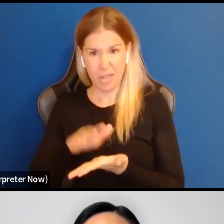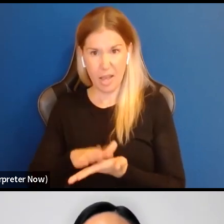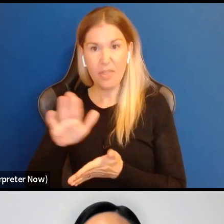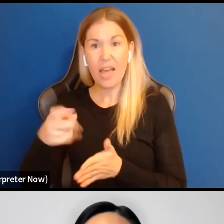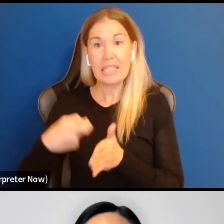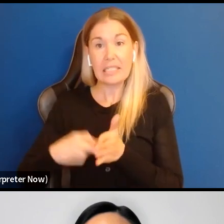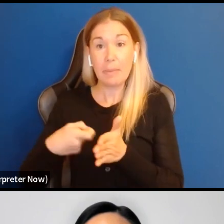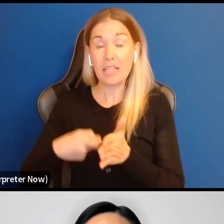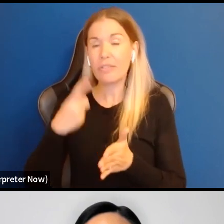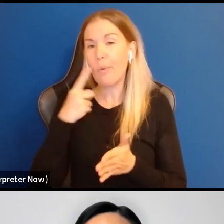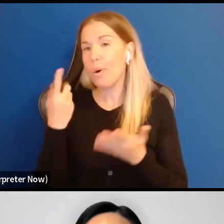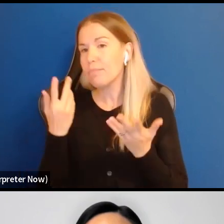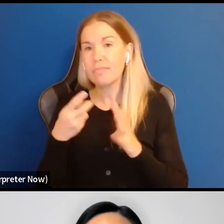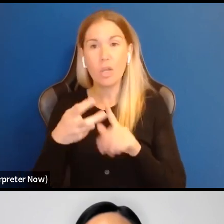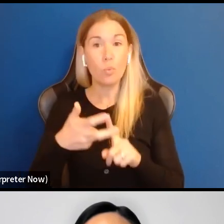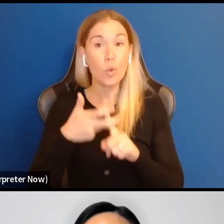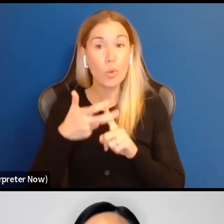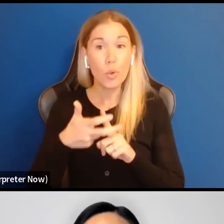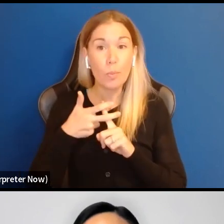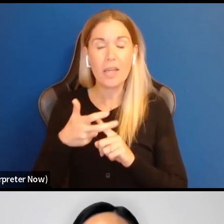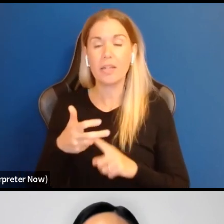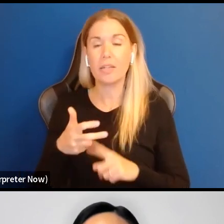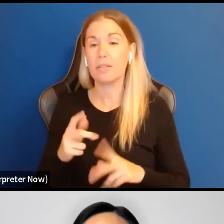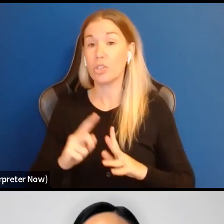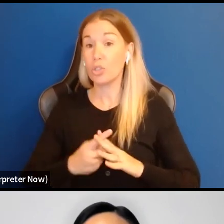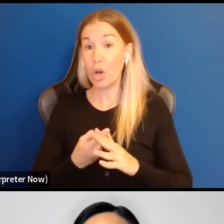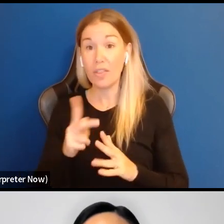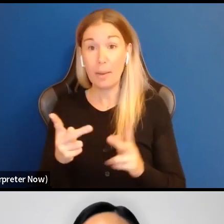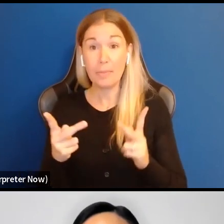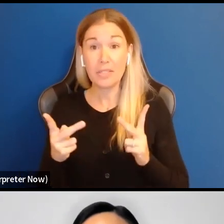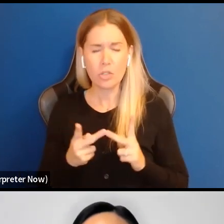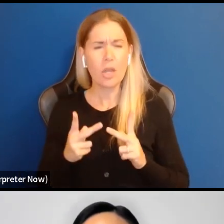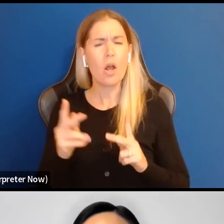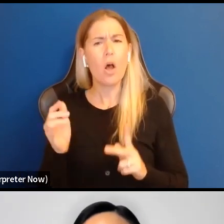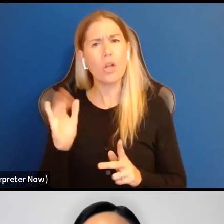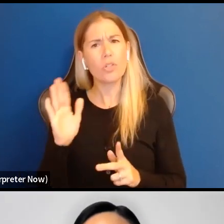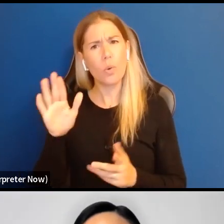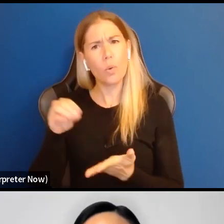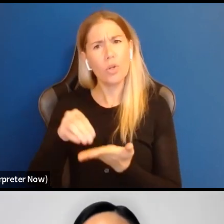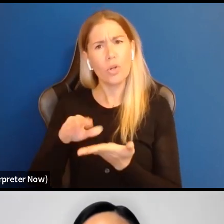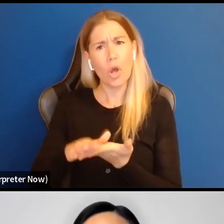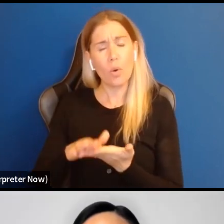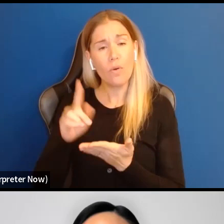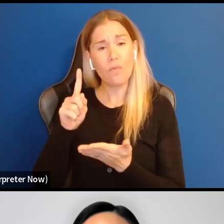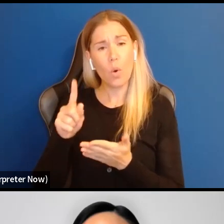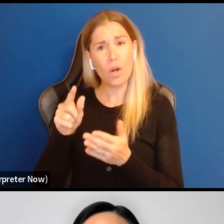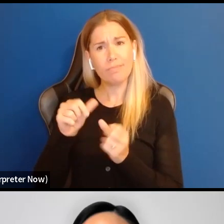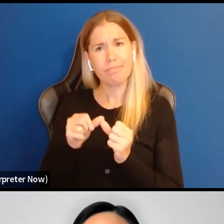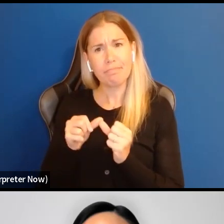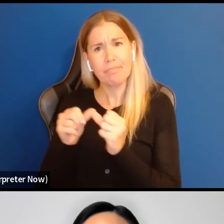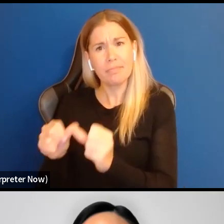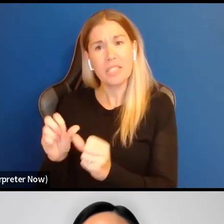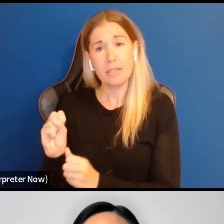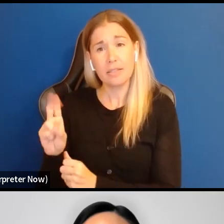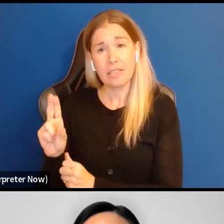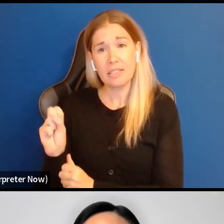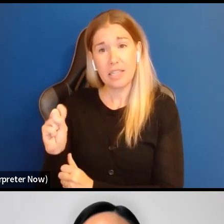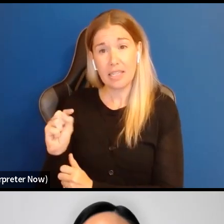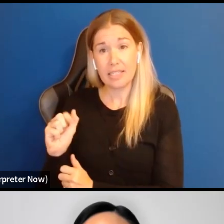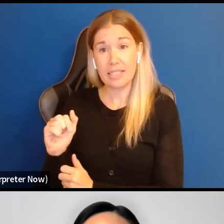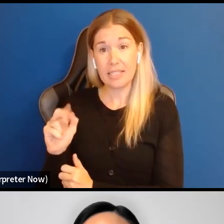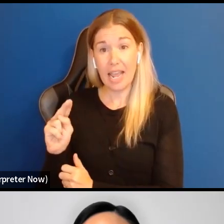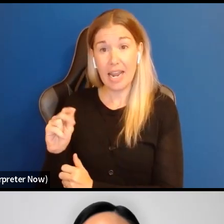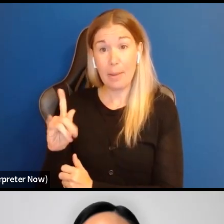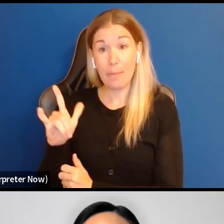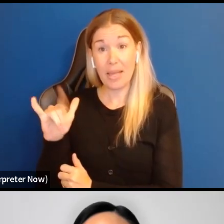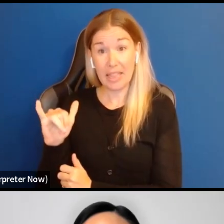recruitment as well as starting, uh, the position. I will note too, in terms of sustainability, uh, I would encourage you to think